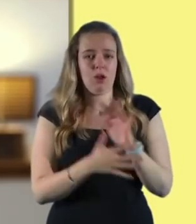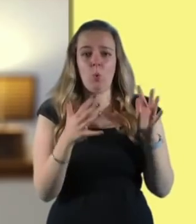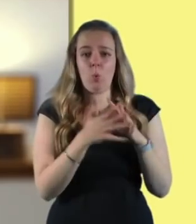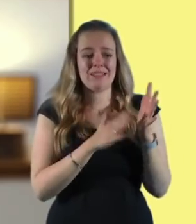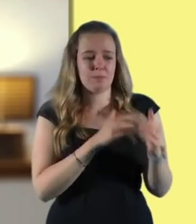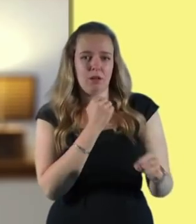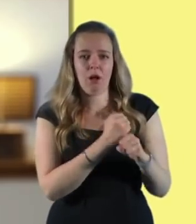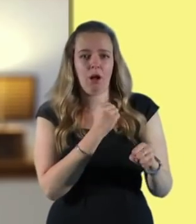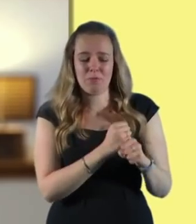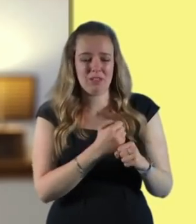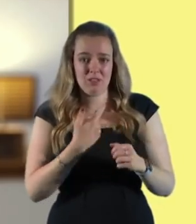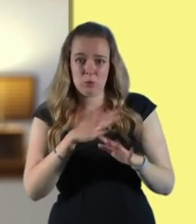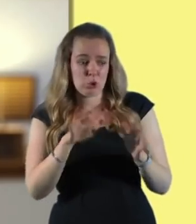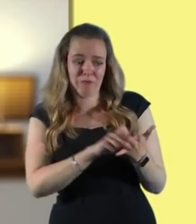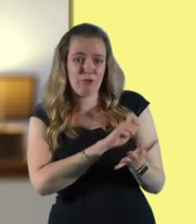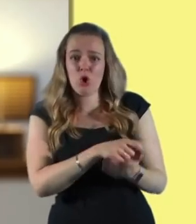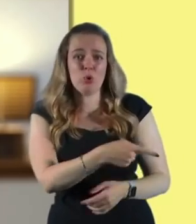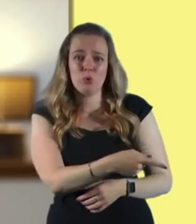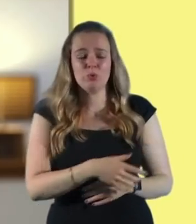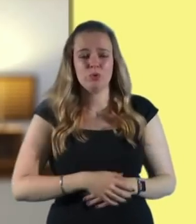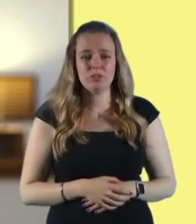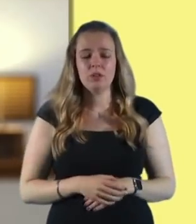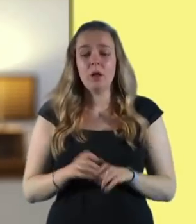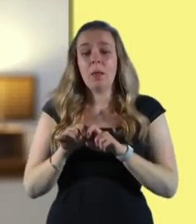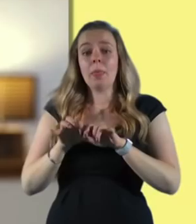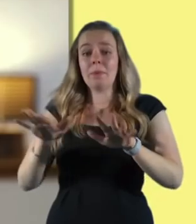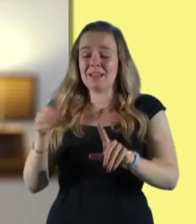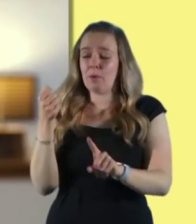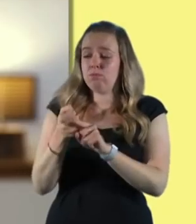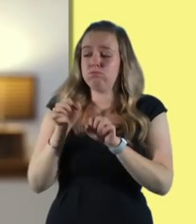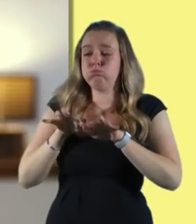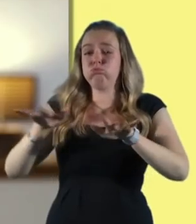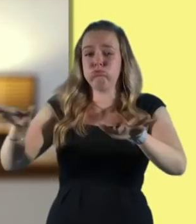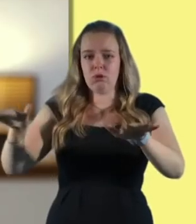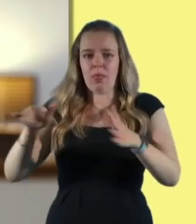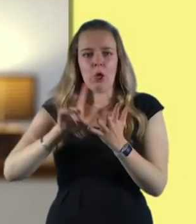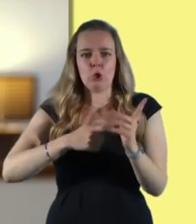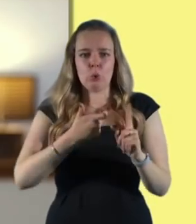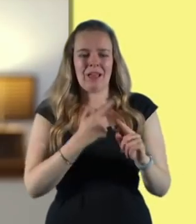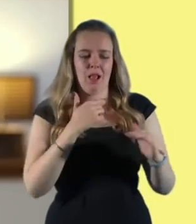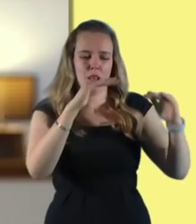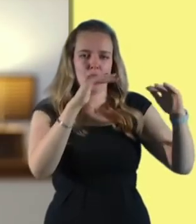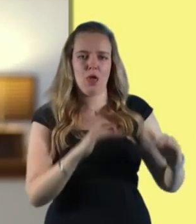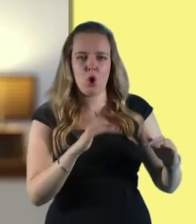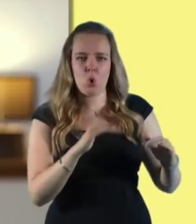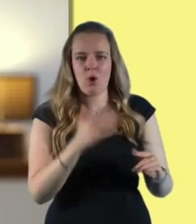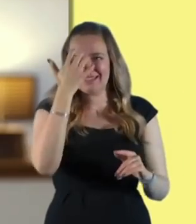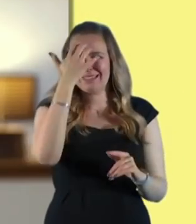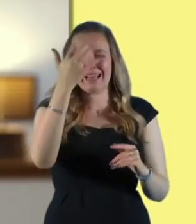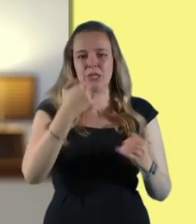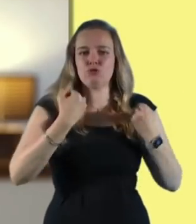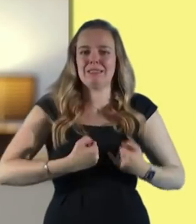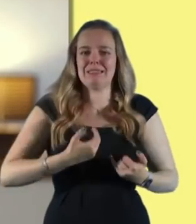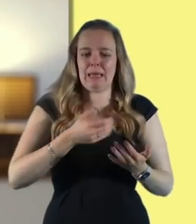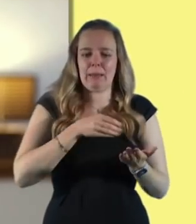don't vote for. When the pandemic hit, the UK had one of the lowest levels of statutory sick pay in the whole